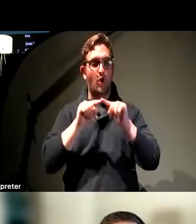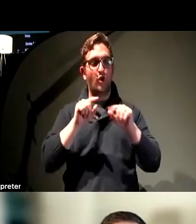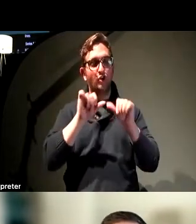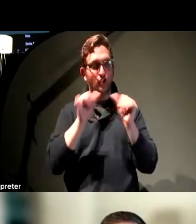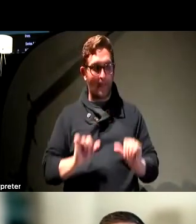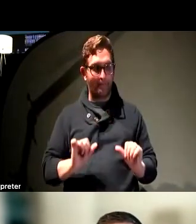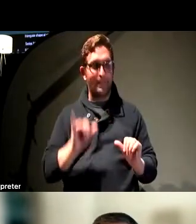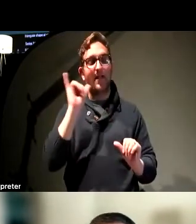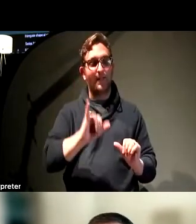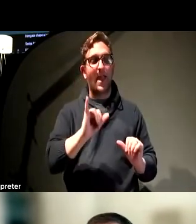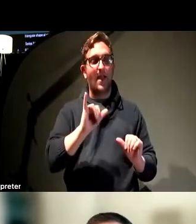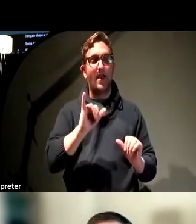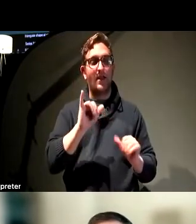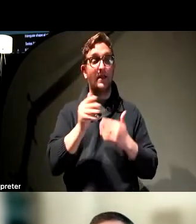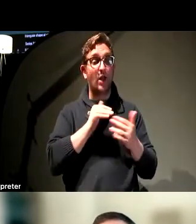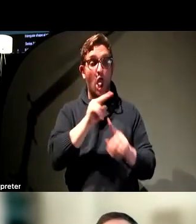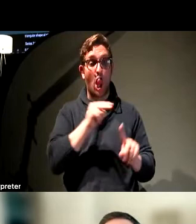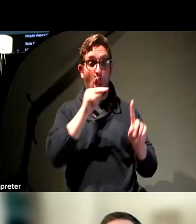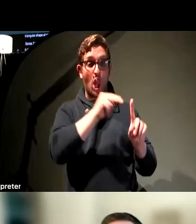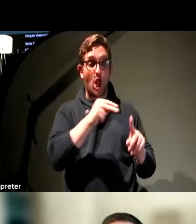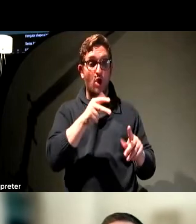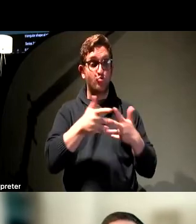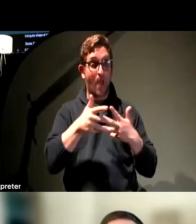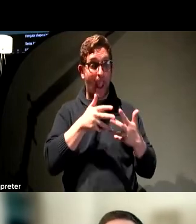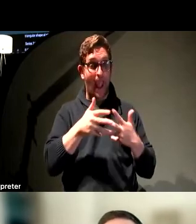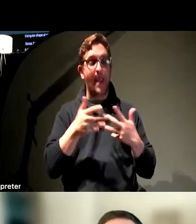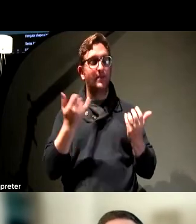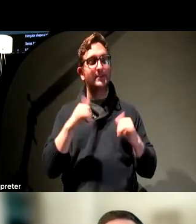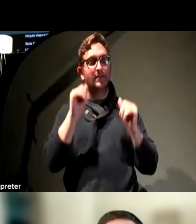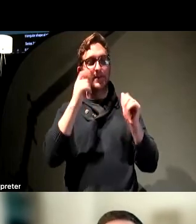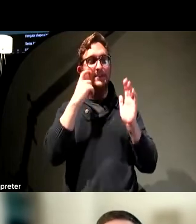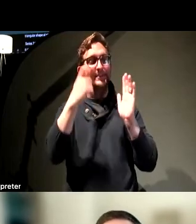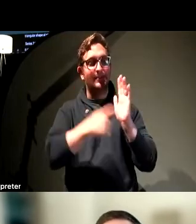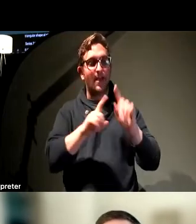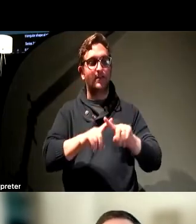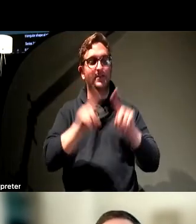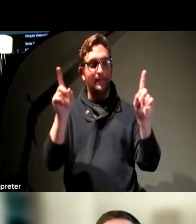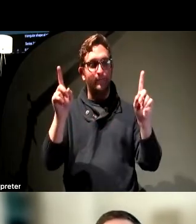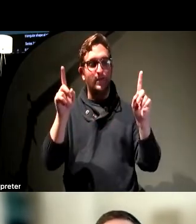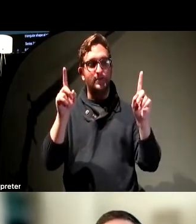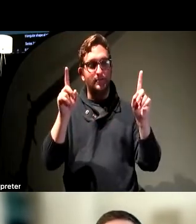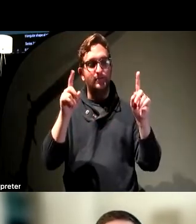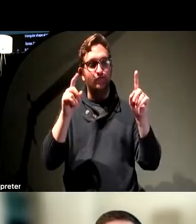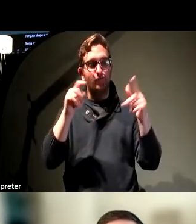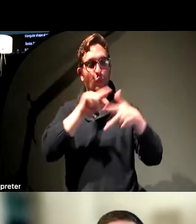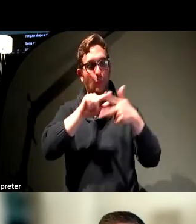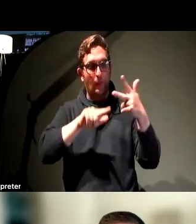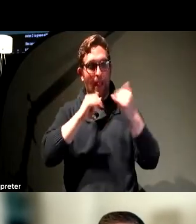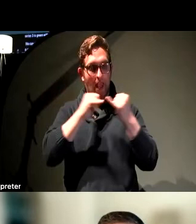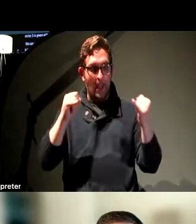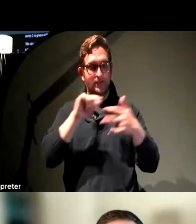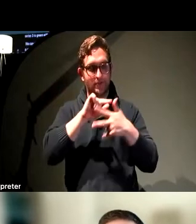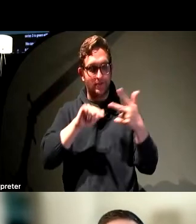does is it means that if we look at this in grayscale, we can still tell the difference from one line to the next. This is